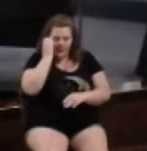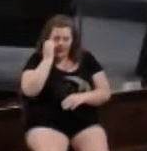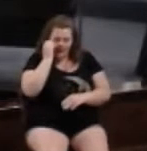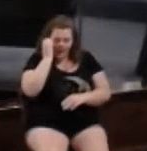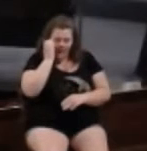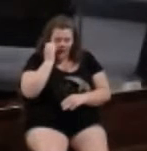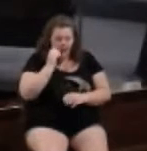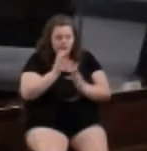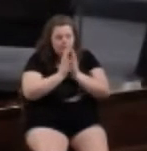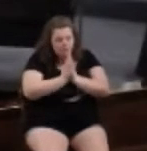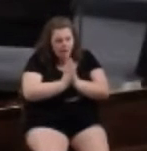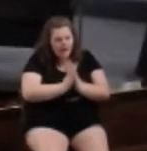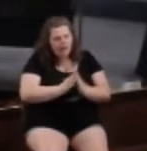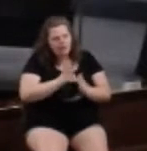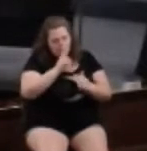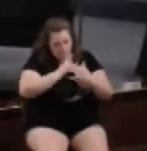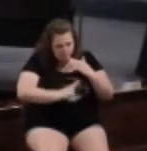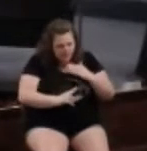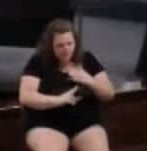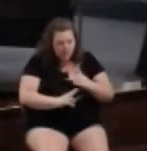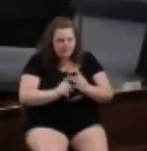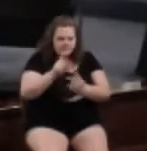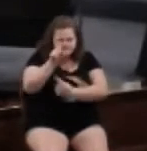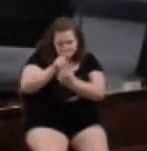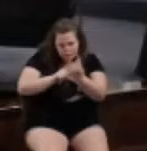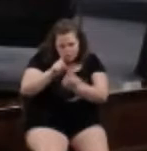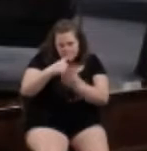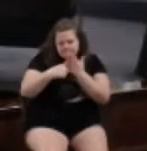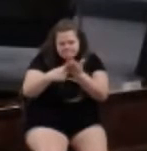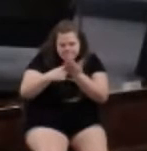Prayer, humility, and talking to them one-on-one.